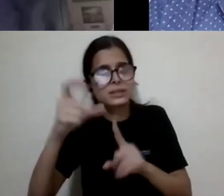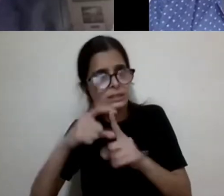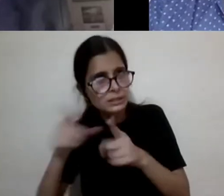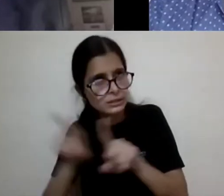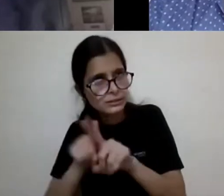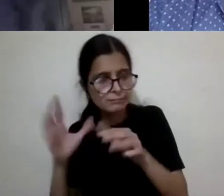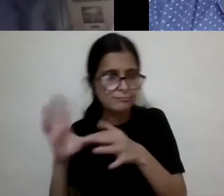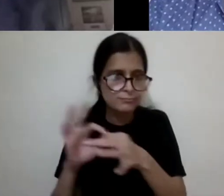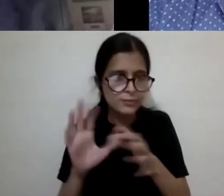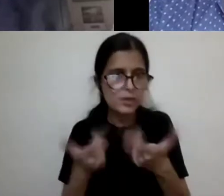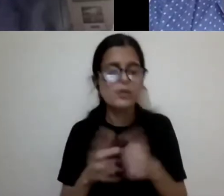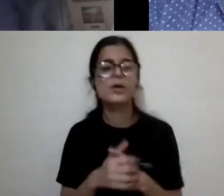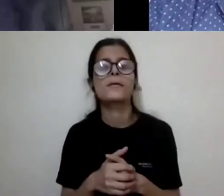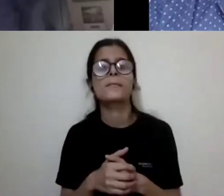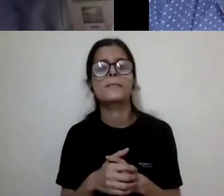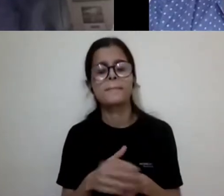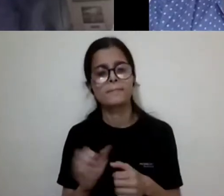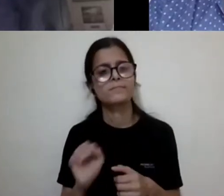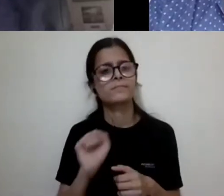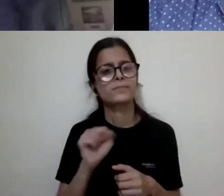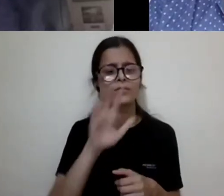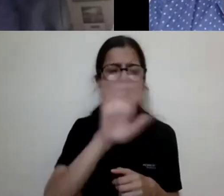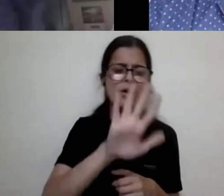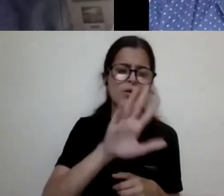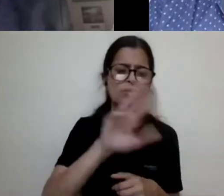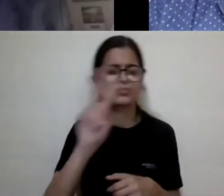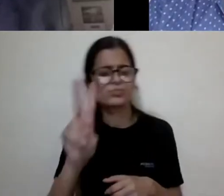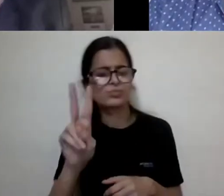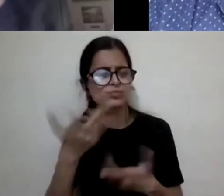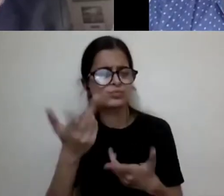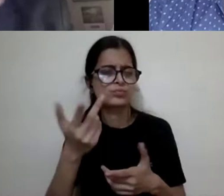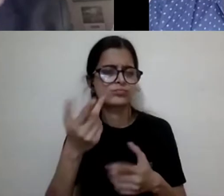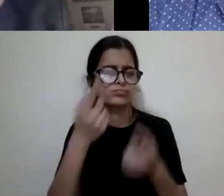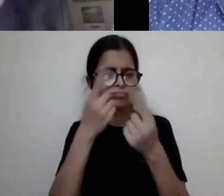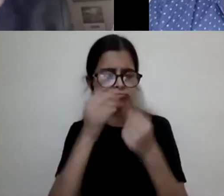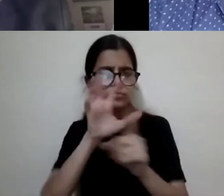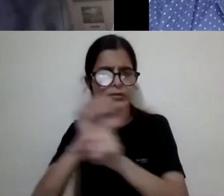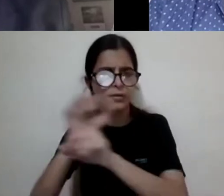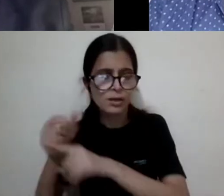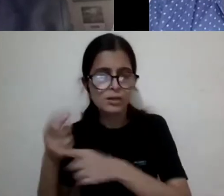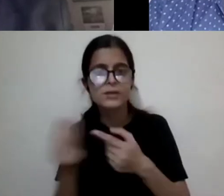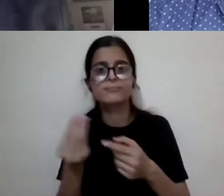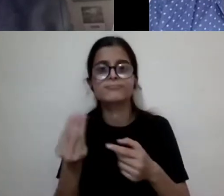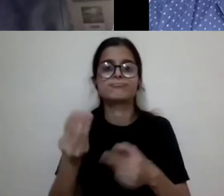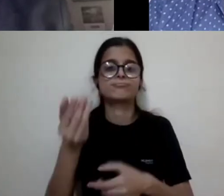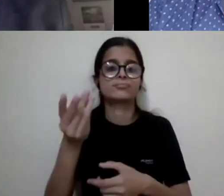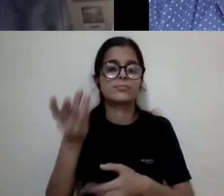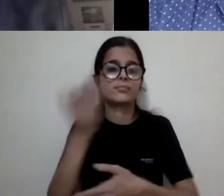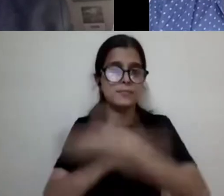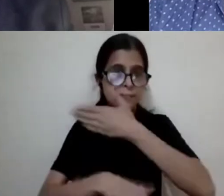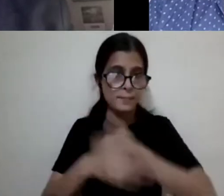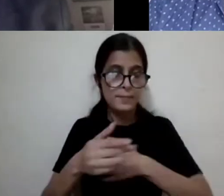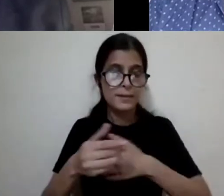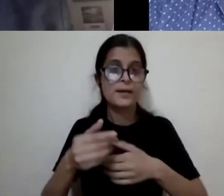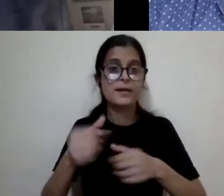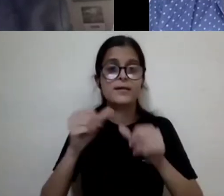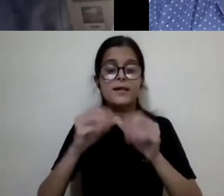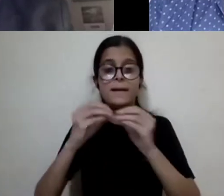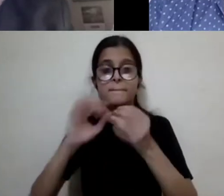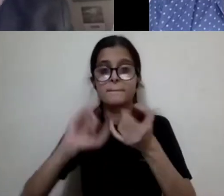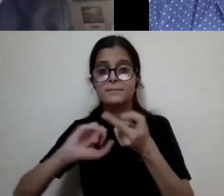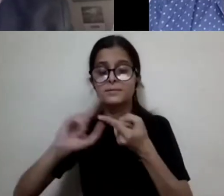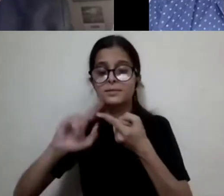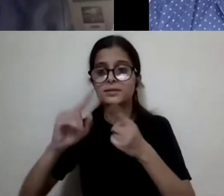DSM five, two diagnoses. One was called obsessive compulsive disorder and the other is called obsessive compulsive personality